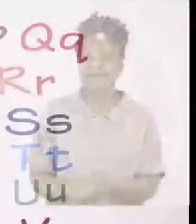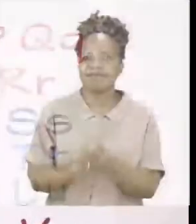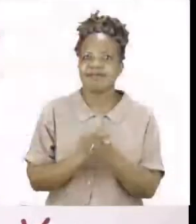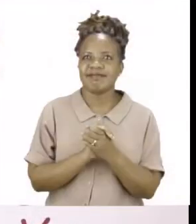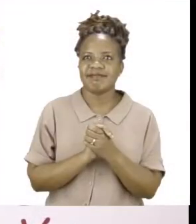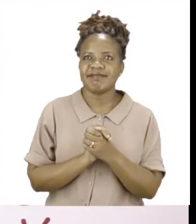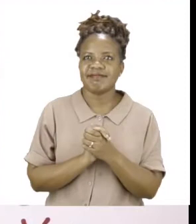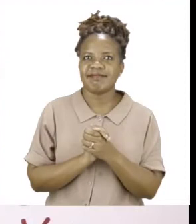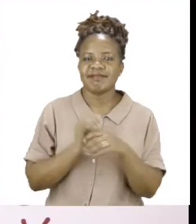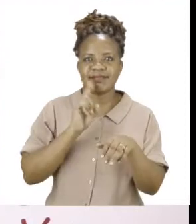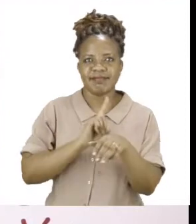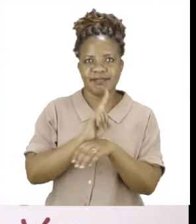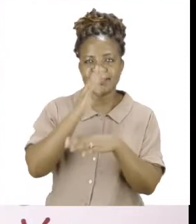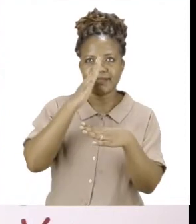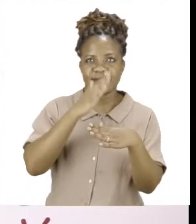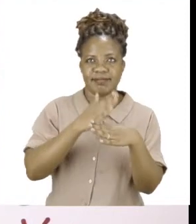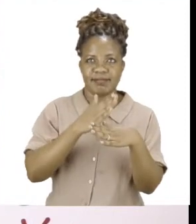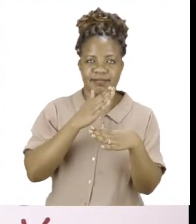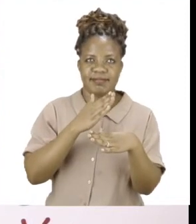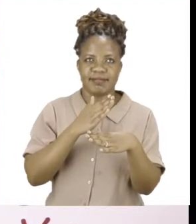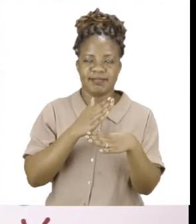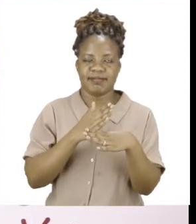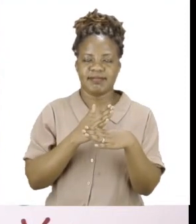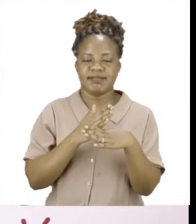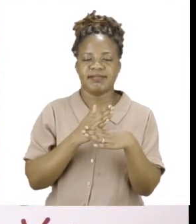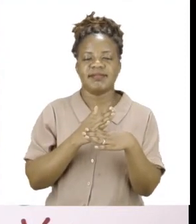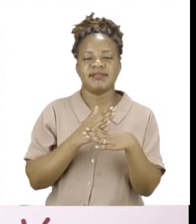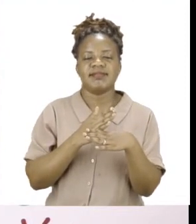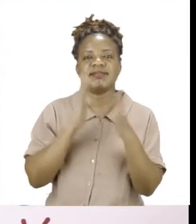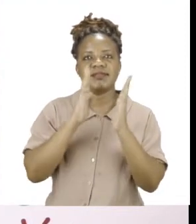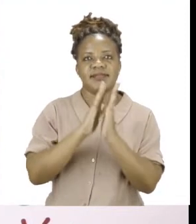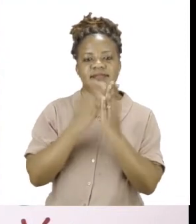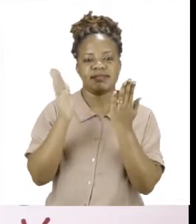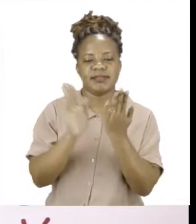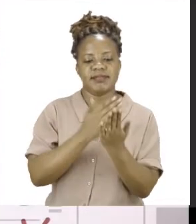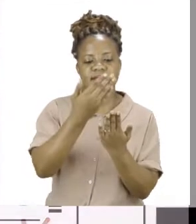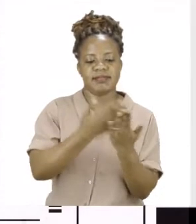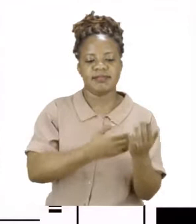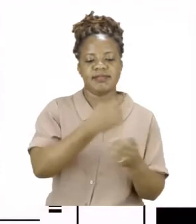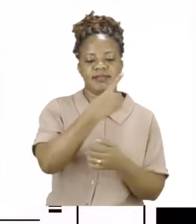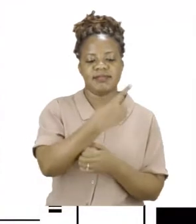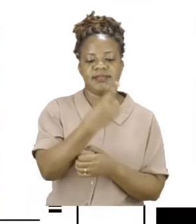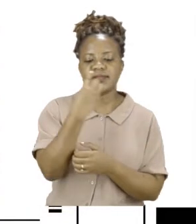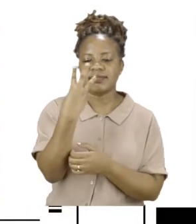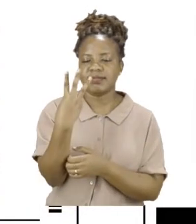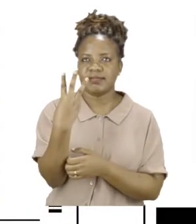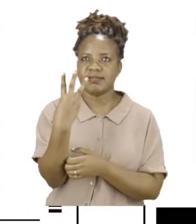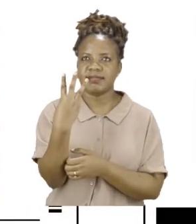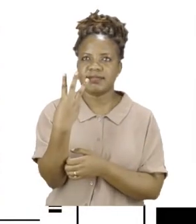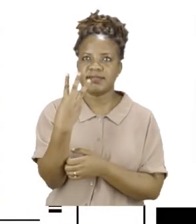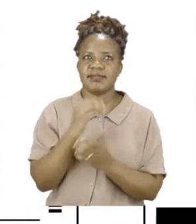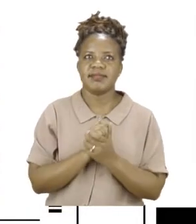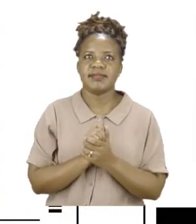For our first exercise today, boys and girls, let's turn to page 13. On page 13,